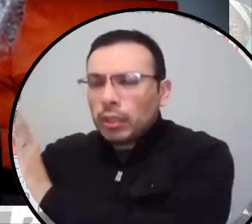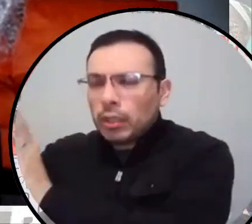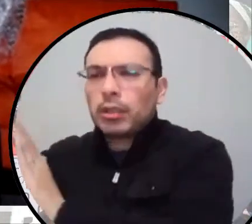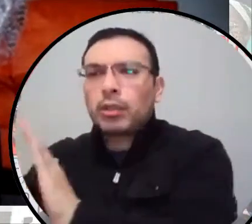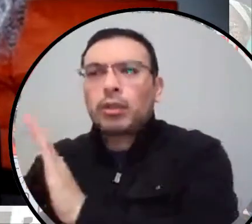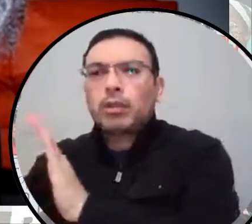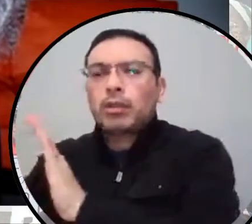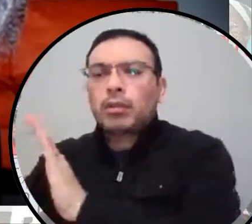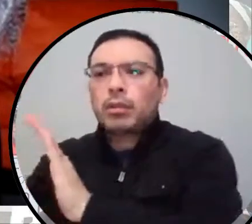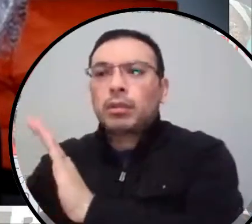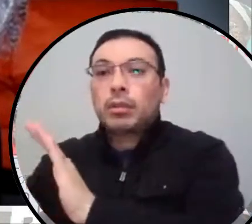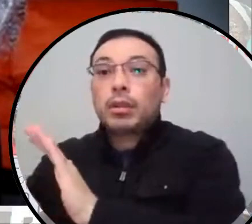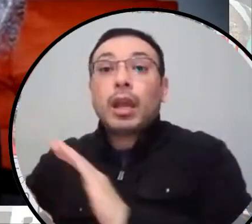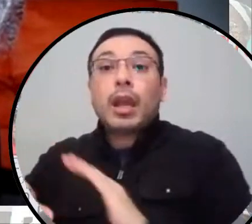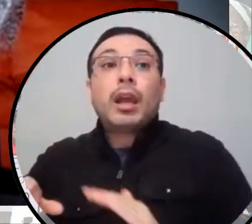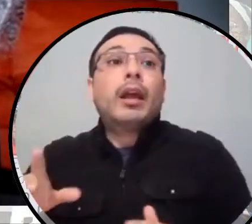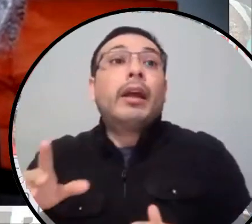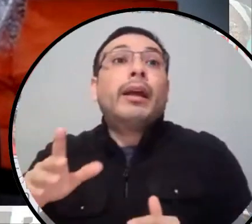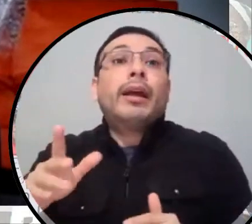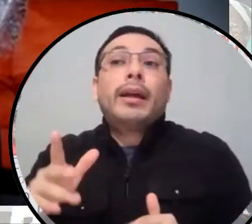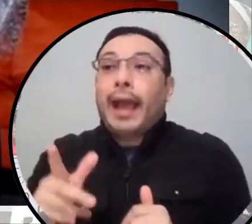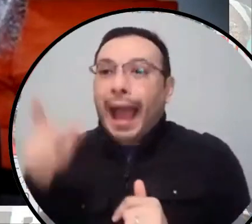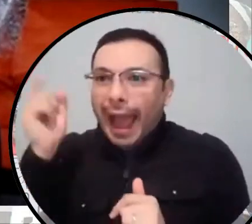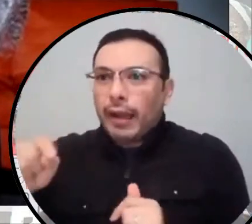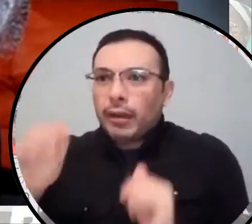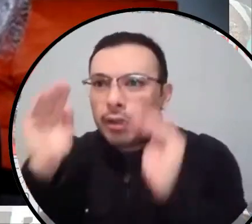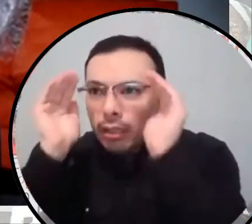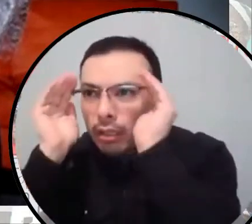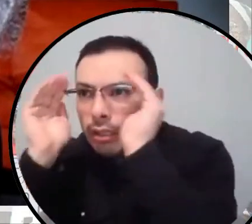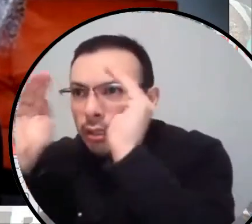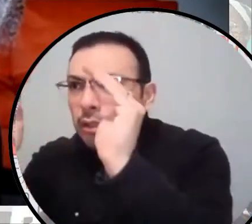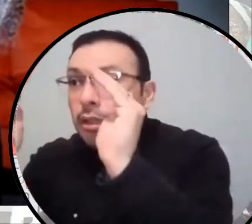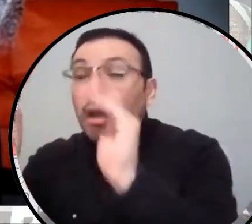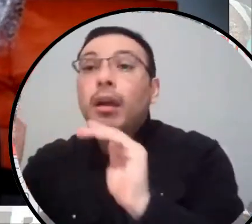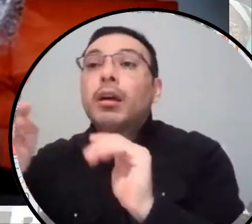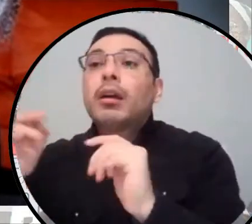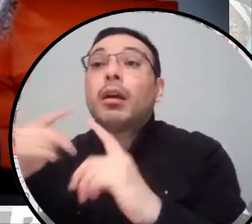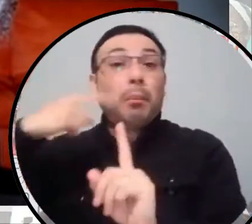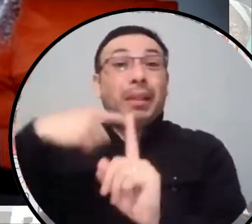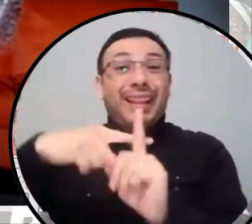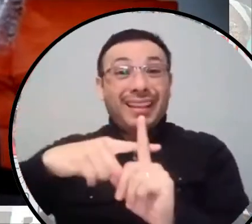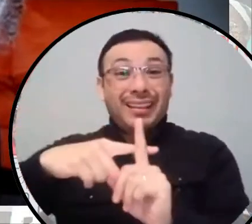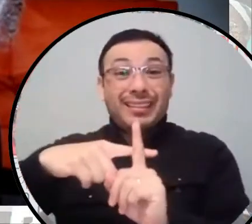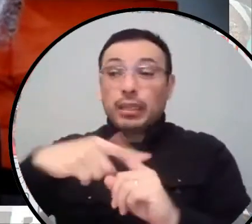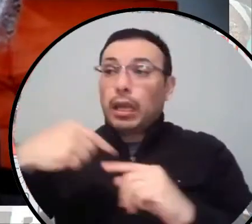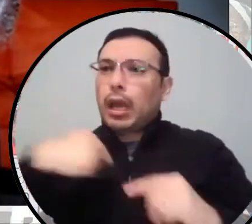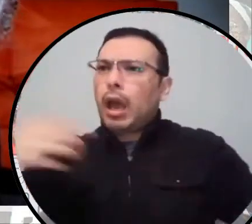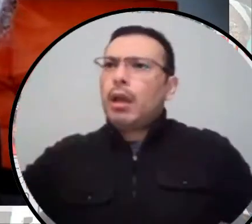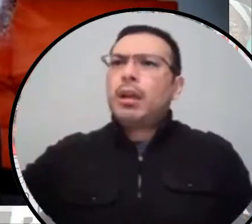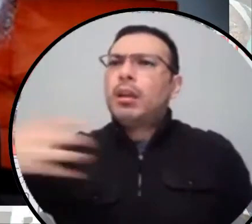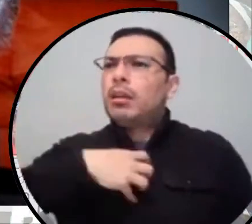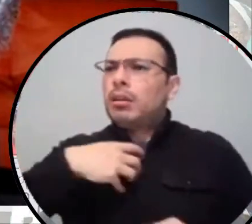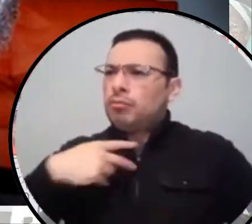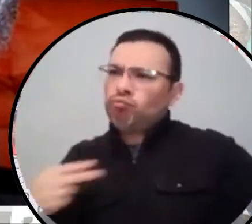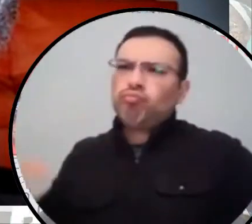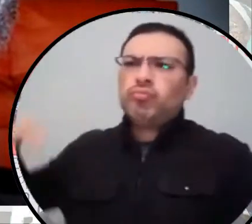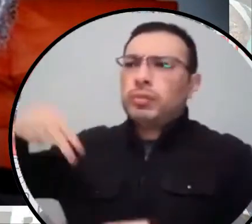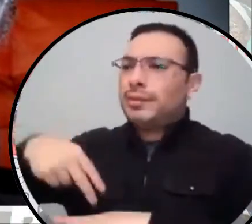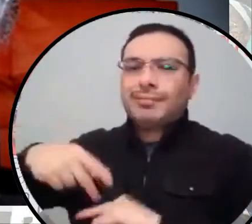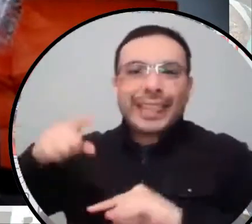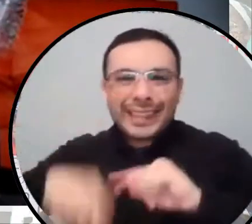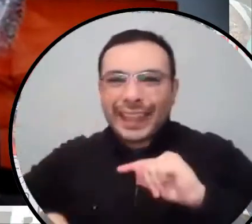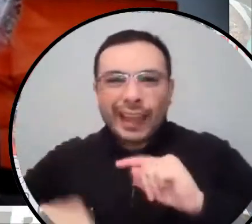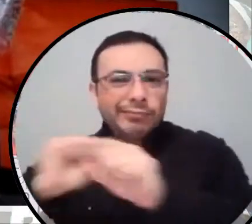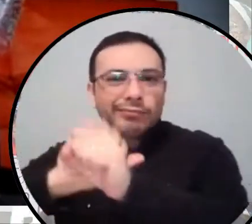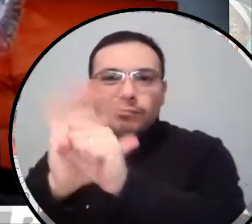not able to look away and also strangely forced to be quiet in relationship to things. And so, uh,